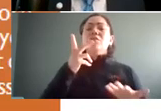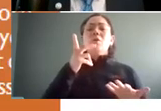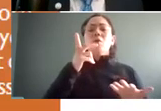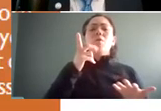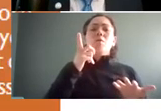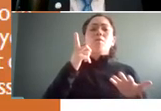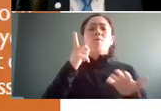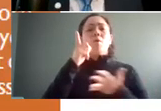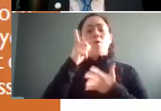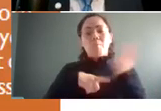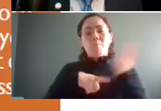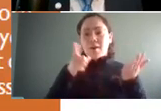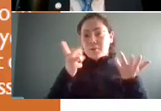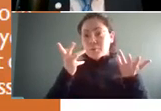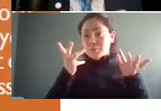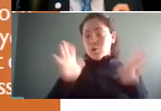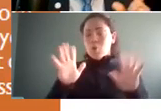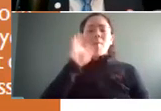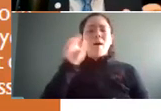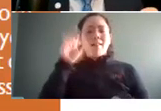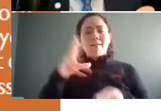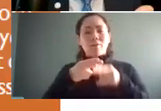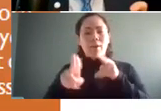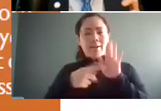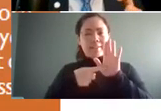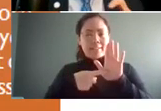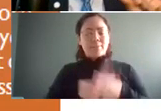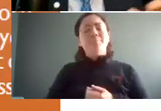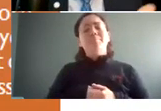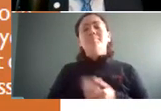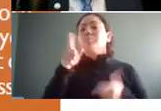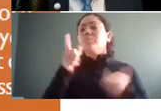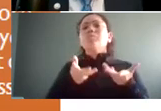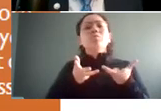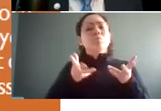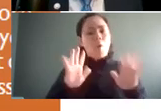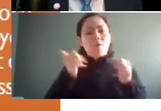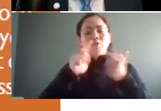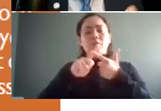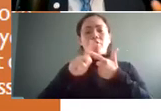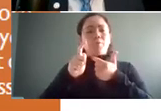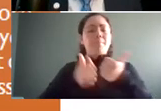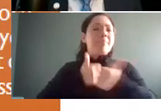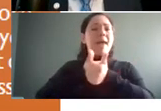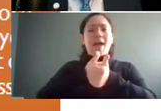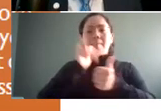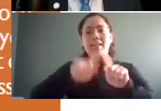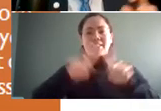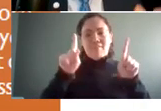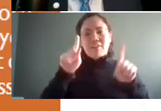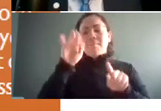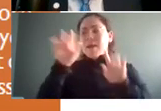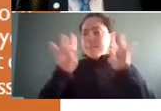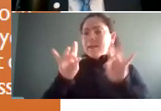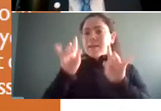a quick um a quick example of what you don't want to do is you don't want to try to bank up that difference by picking people that